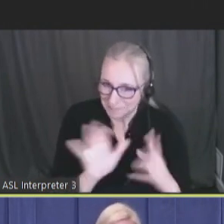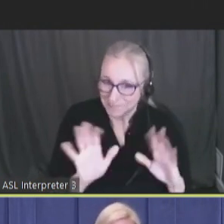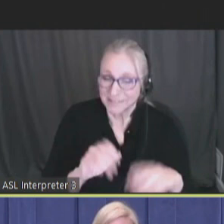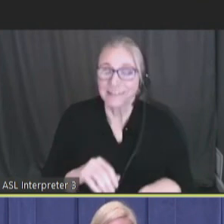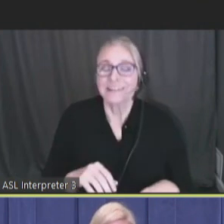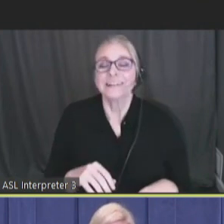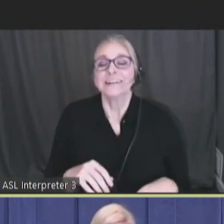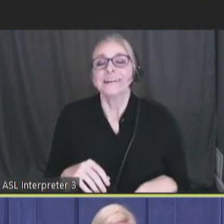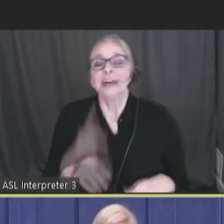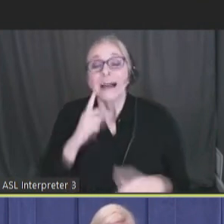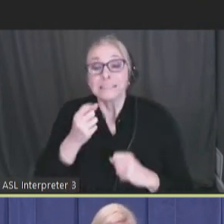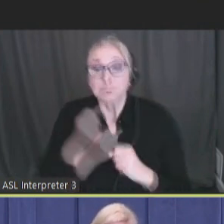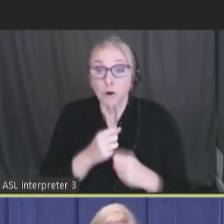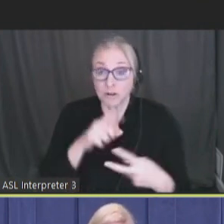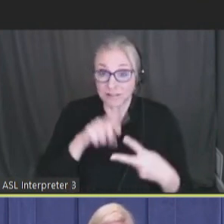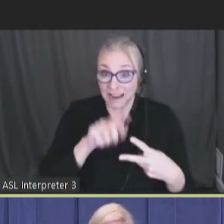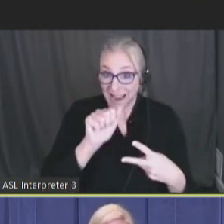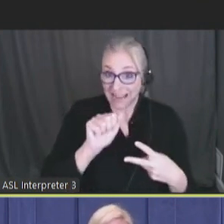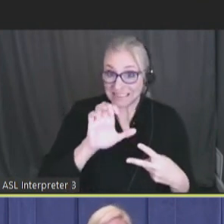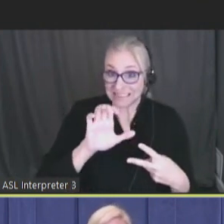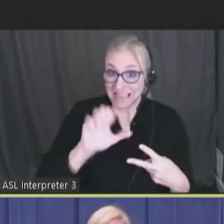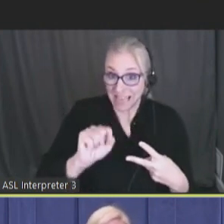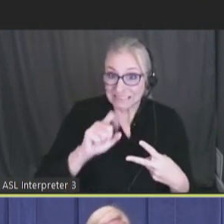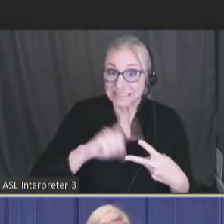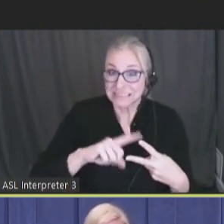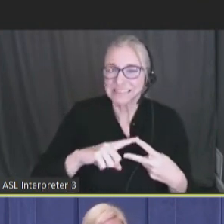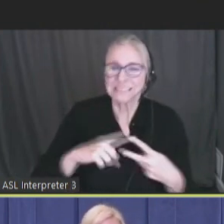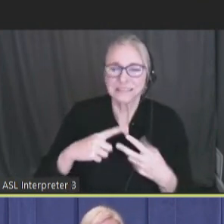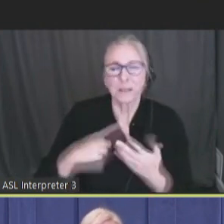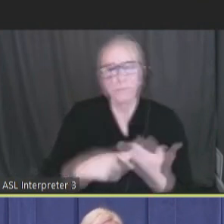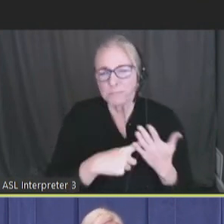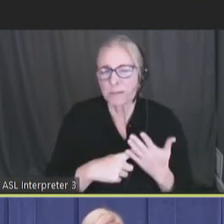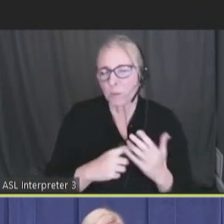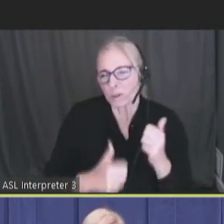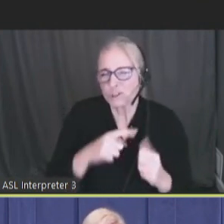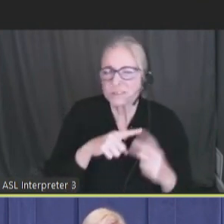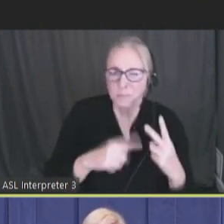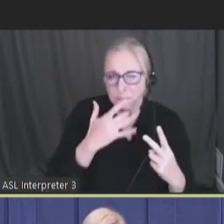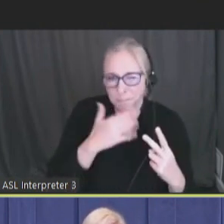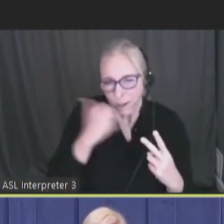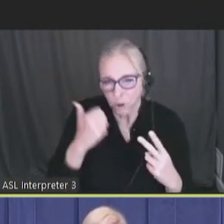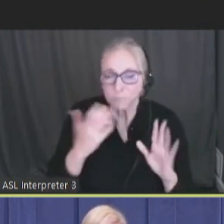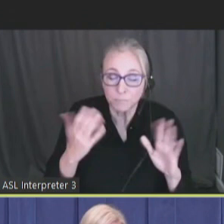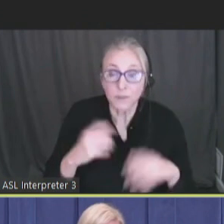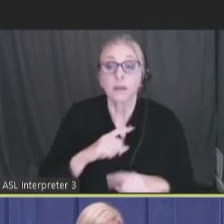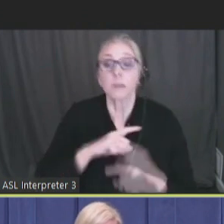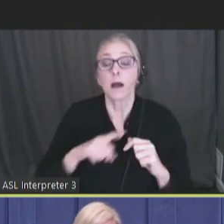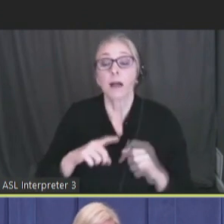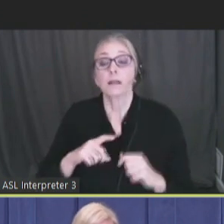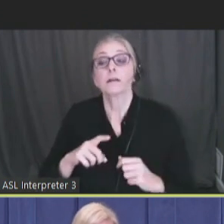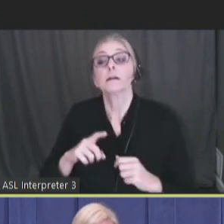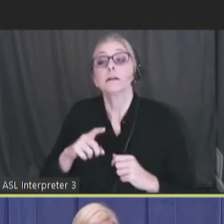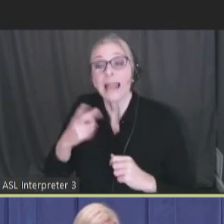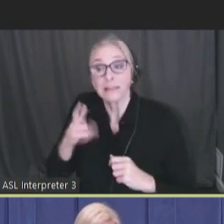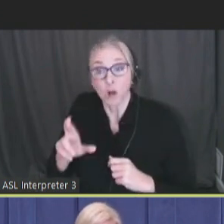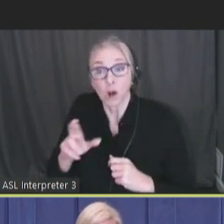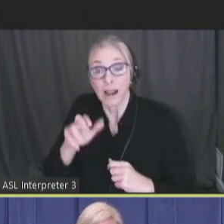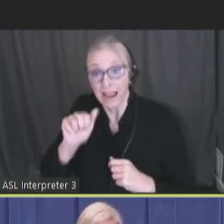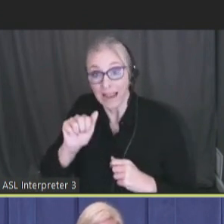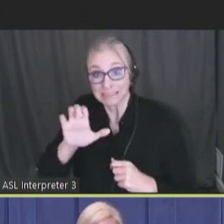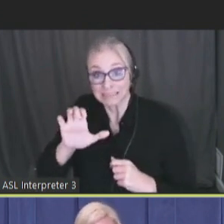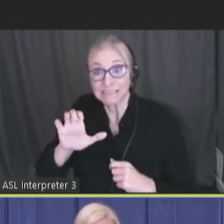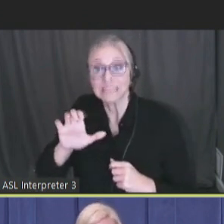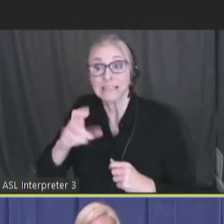I support the ACS questions. There's some discourse in the community. But what we actually pushed forward in the EHR was the ACS questions,